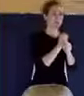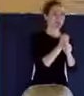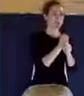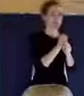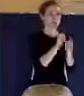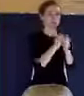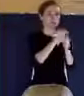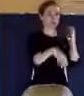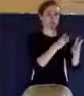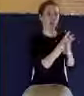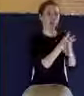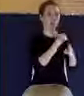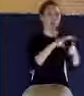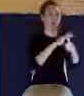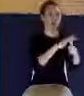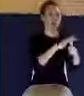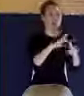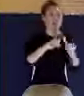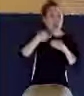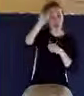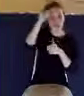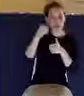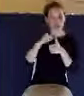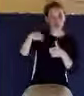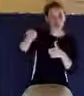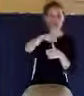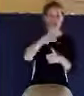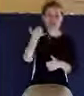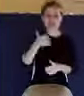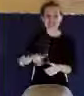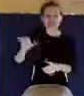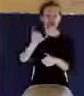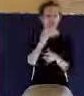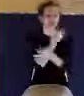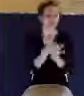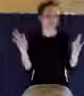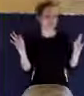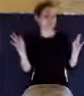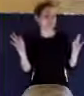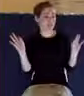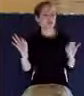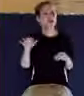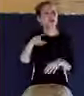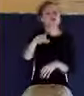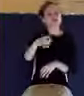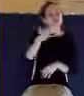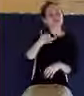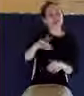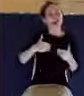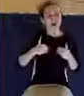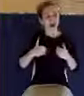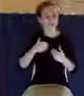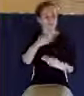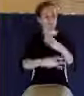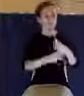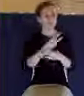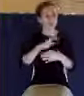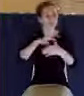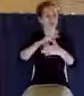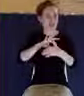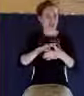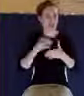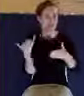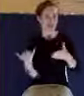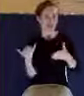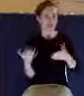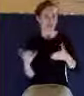incarcerated in unredeemed flesh. And we're waiting for the redemption of the body. We're waiting for our full salvation. It's not there